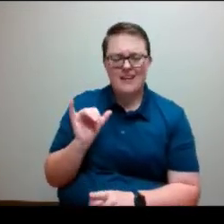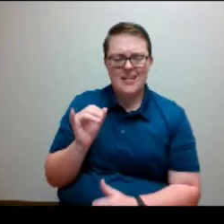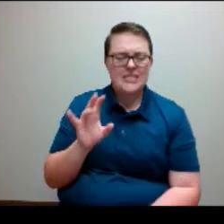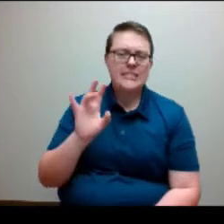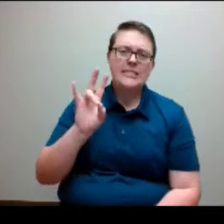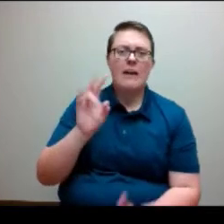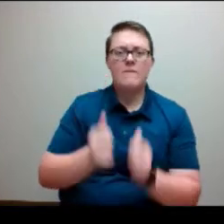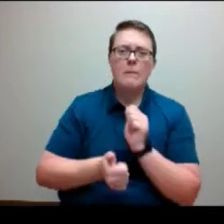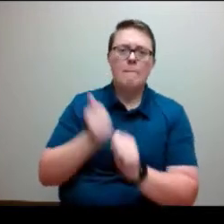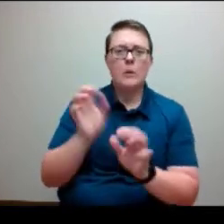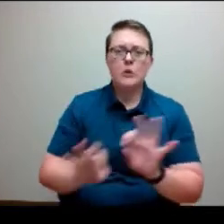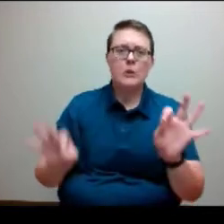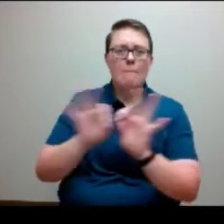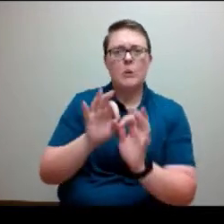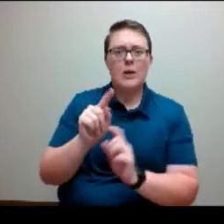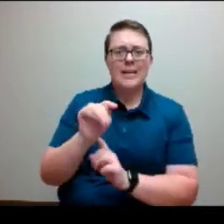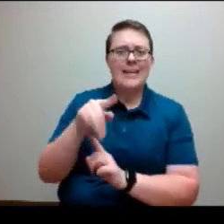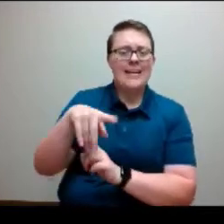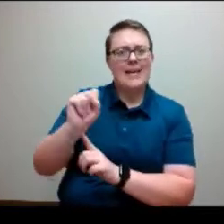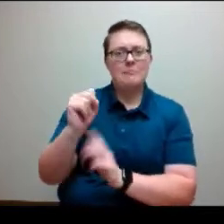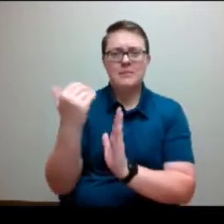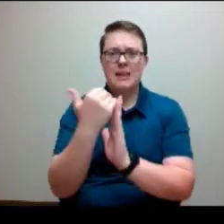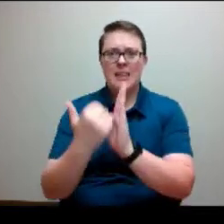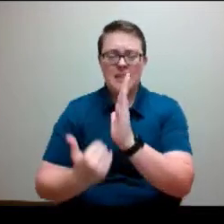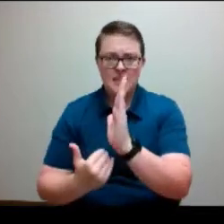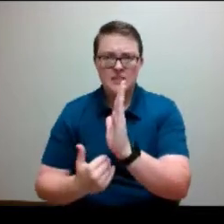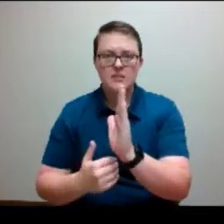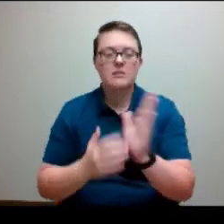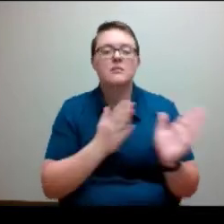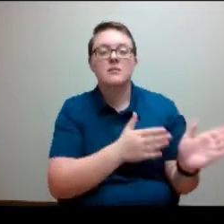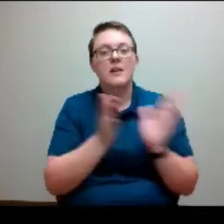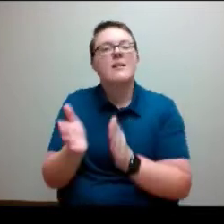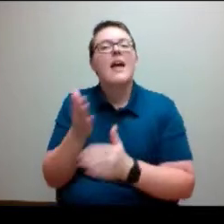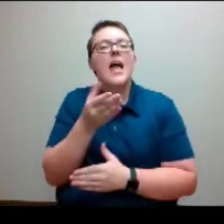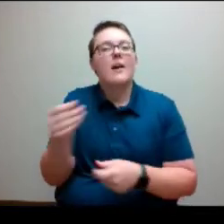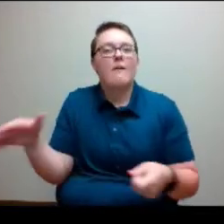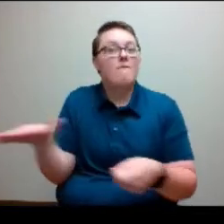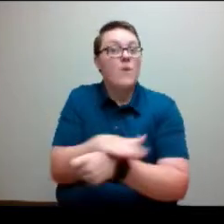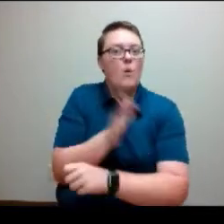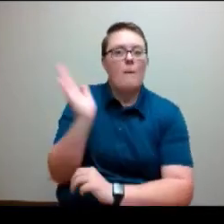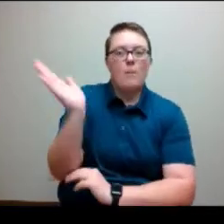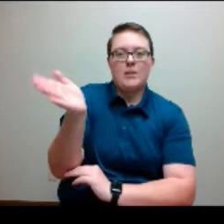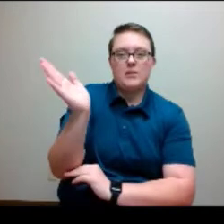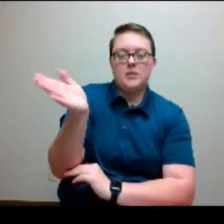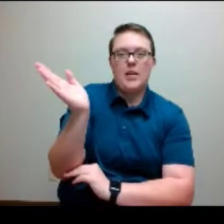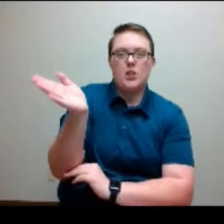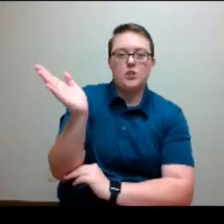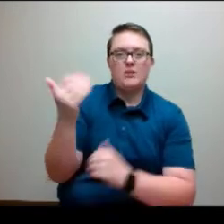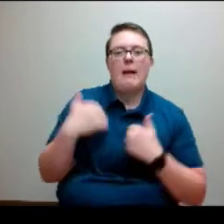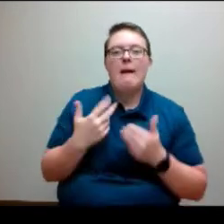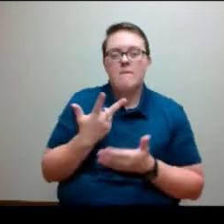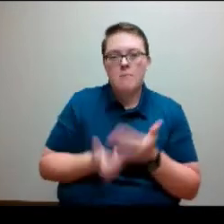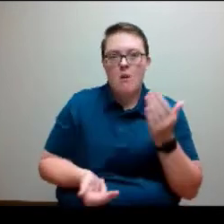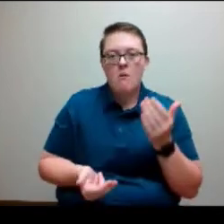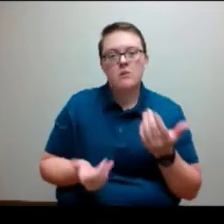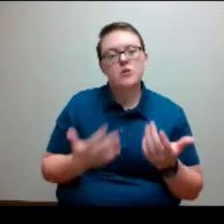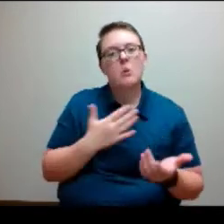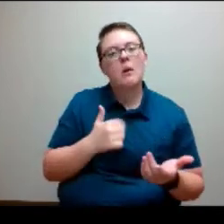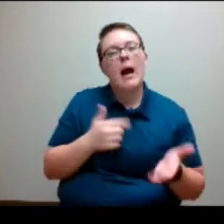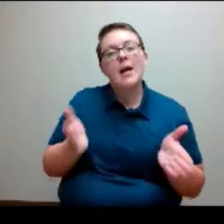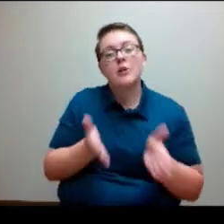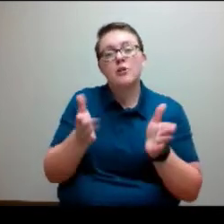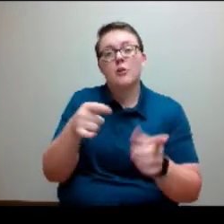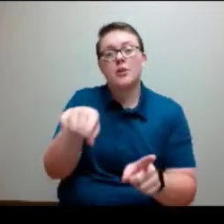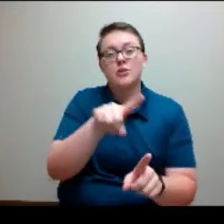effect. And then they've got a full blown presentation as well. So I want to remind you to take a look at that. I think it will align very well with what you heard this